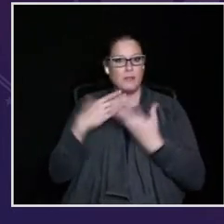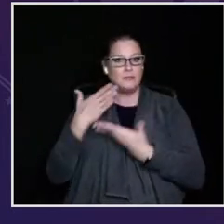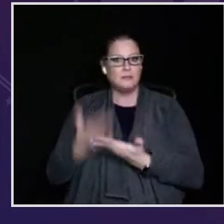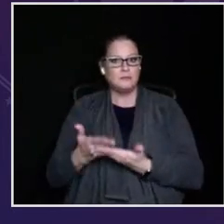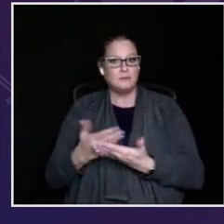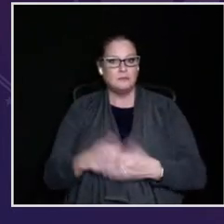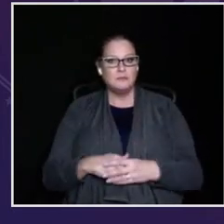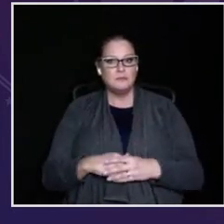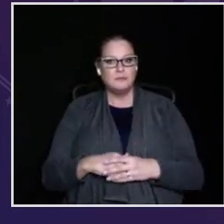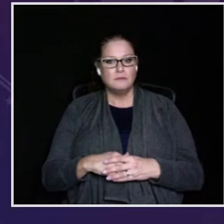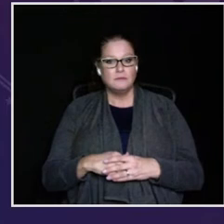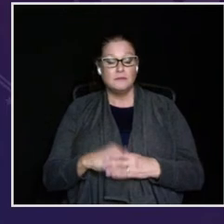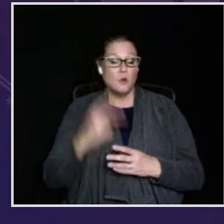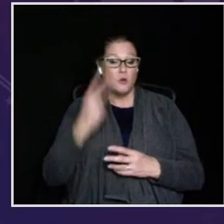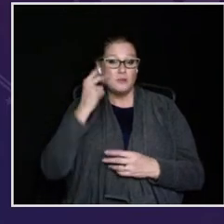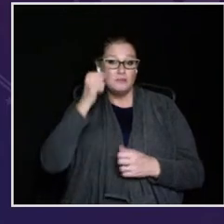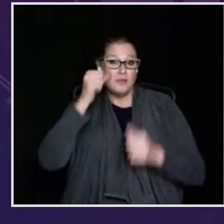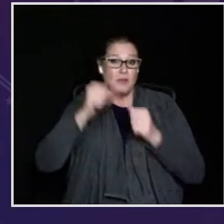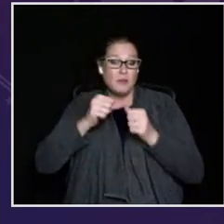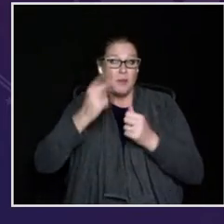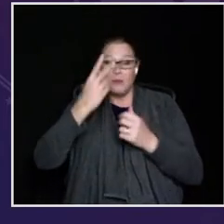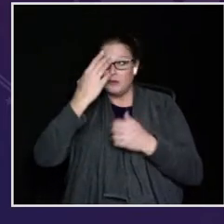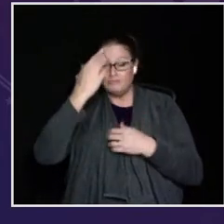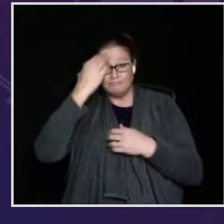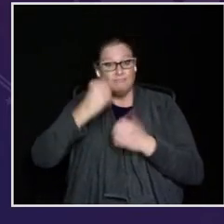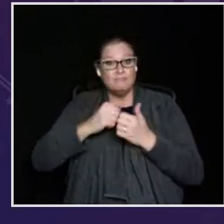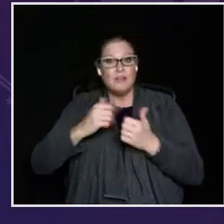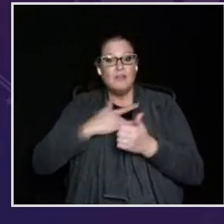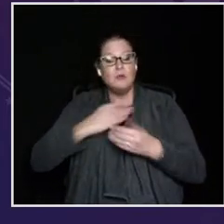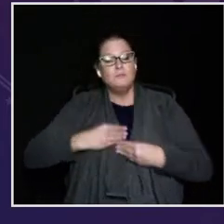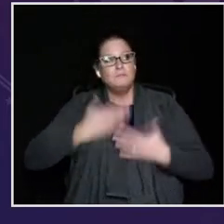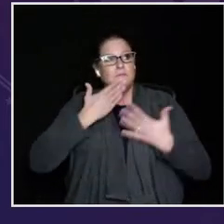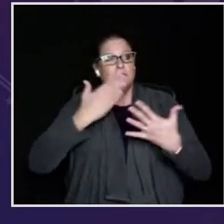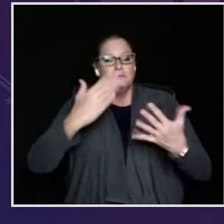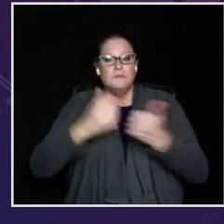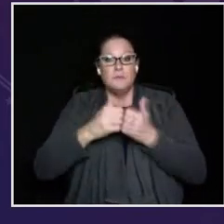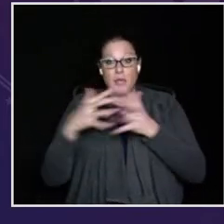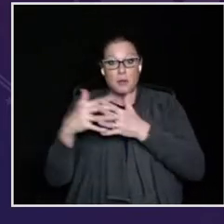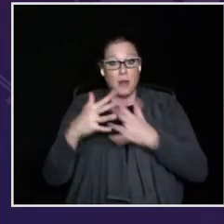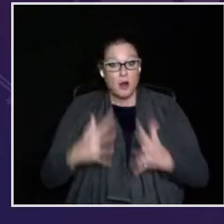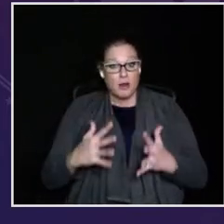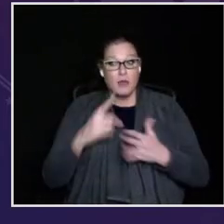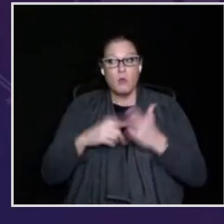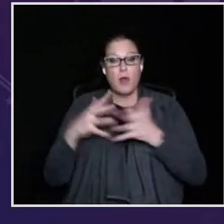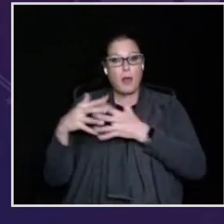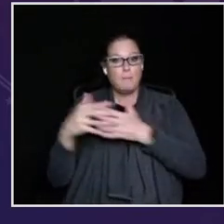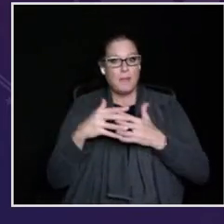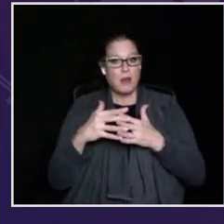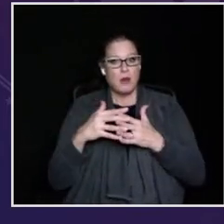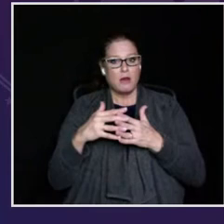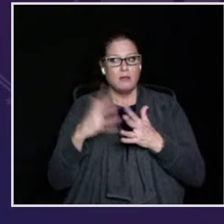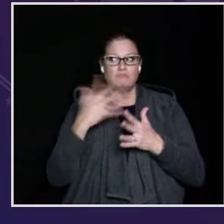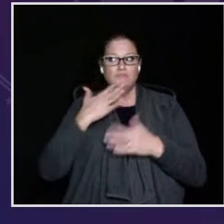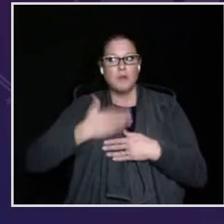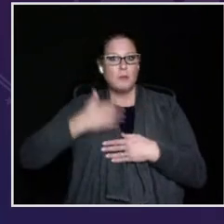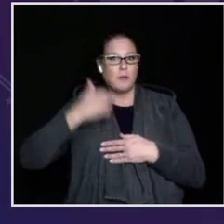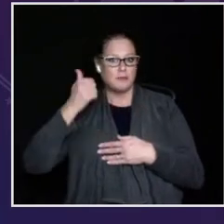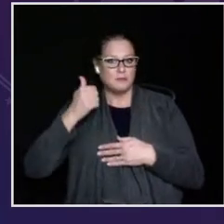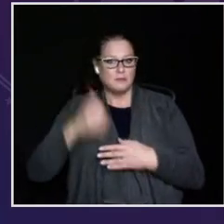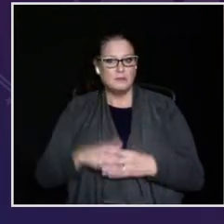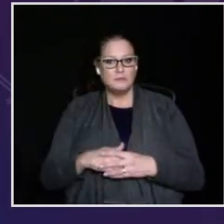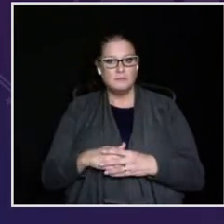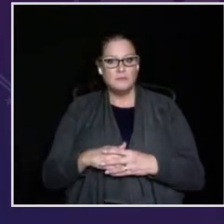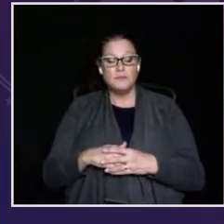doors of hope and opportunity to our families. Those memories fill me with gratitude for being an